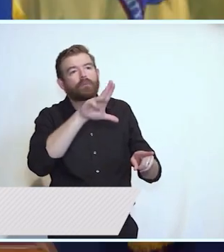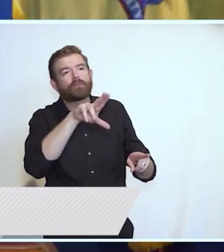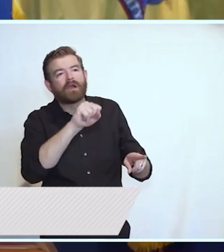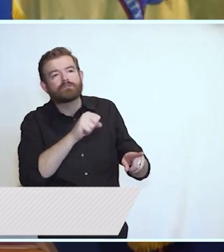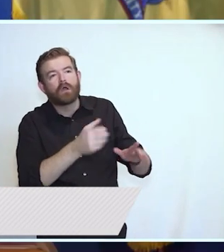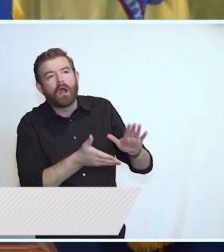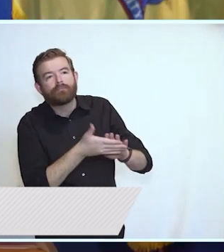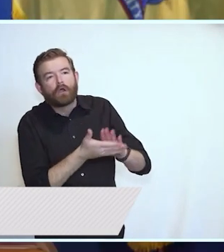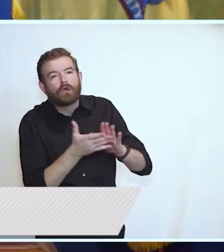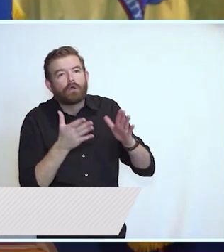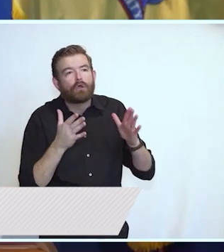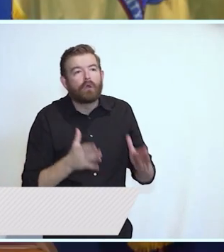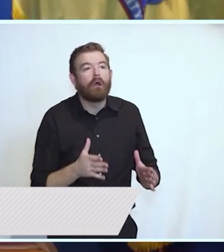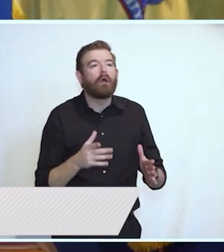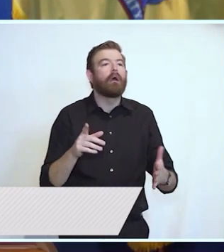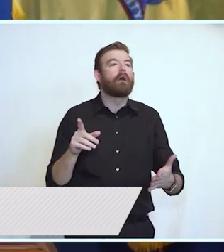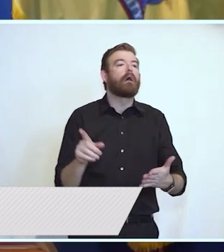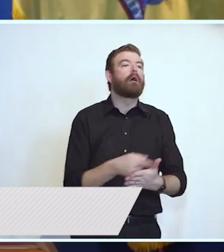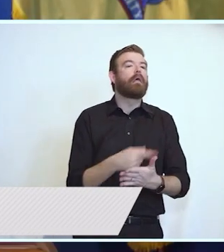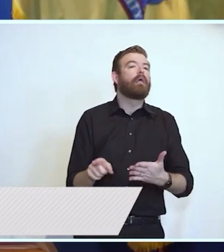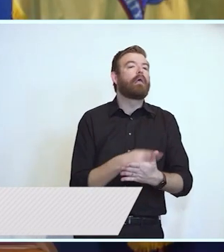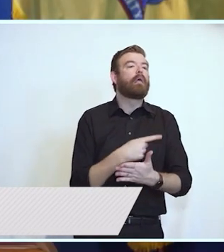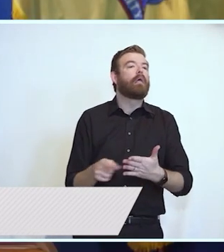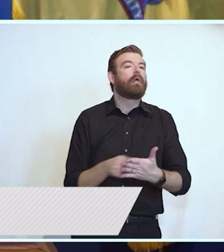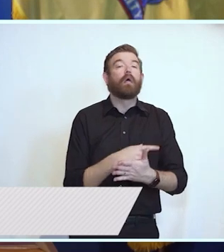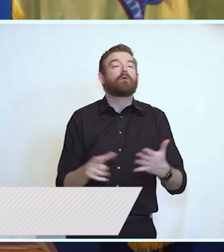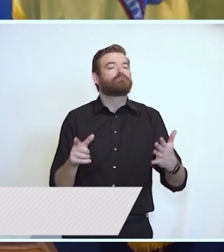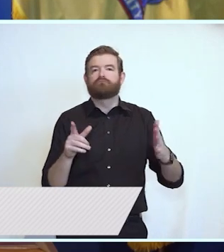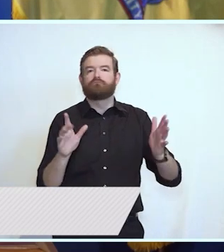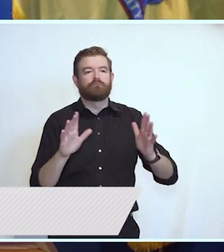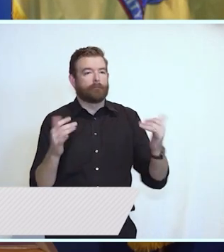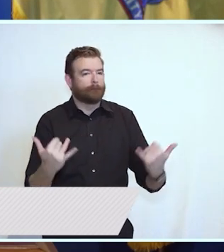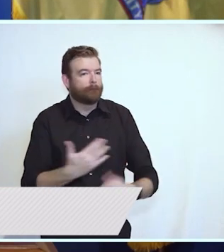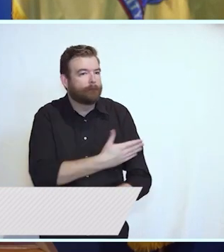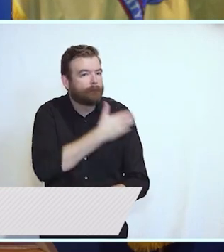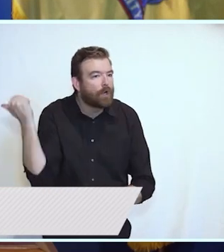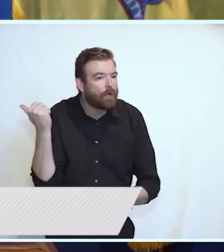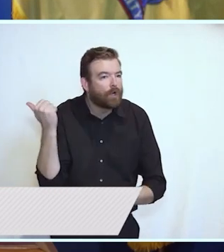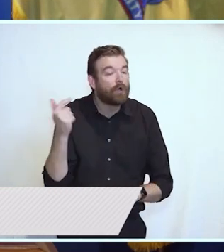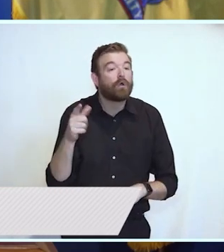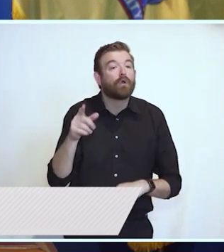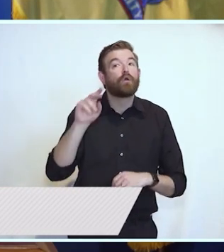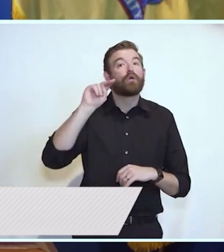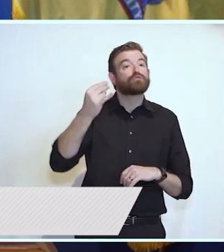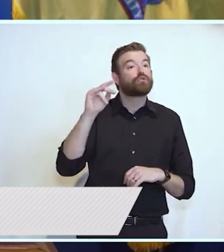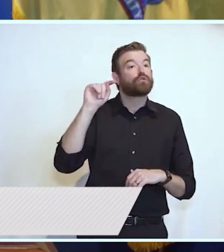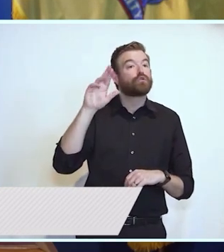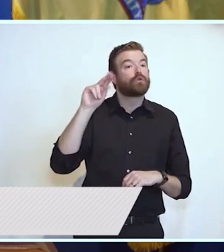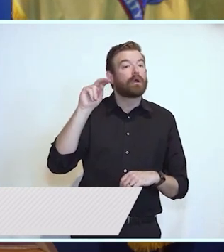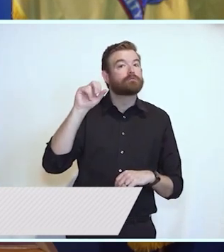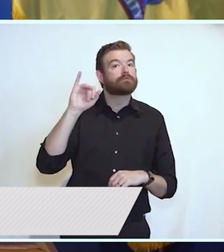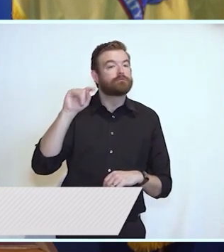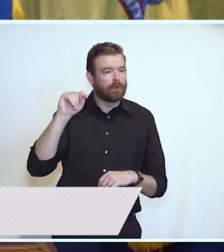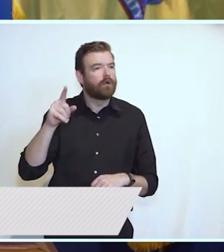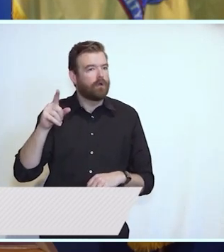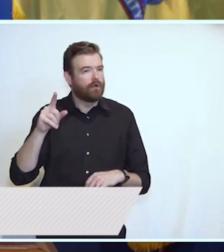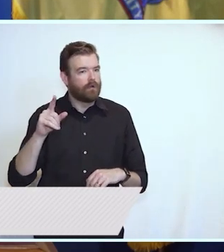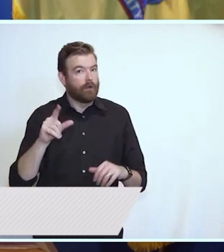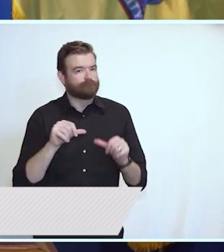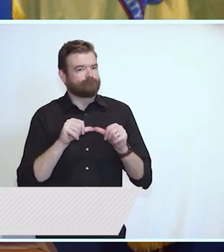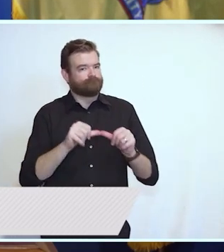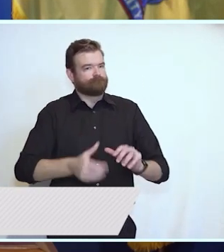giving NJ Transit the roster it needs to keep lines running. And on-time performance is up and